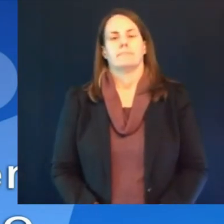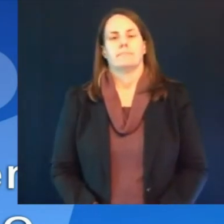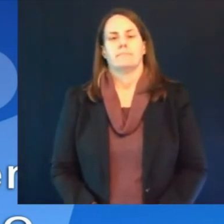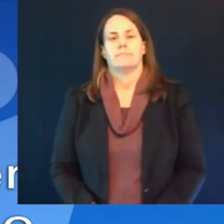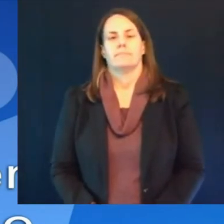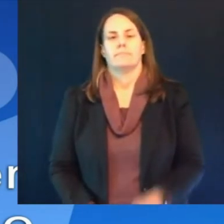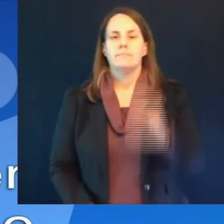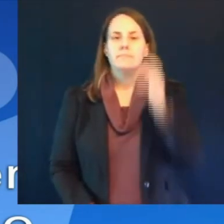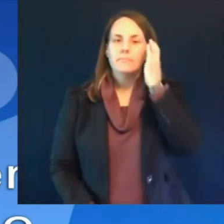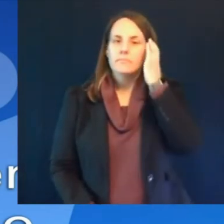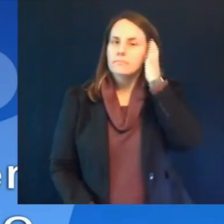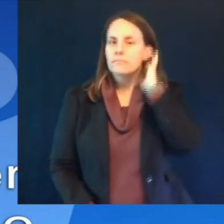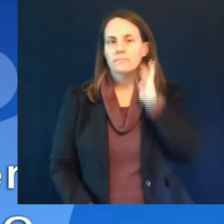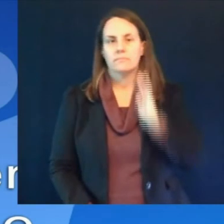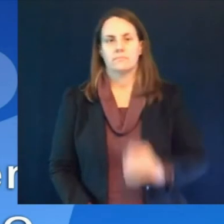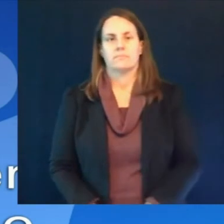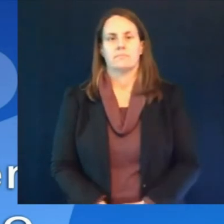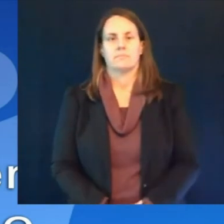rich kramer